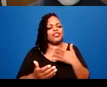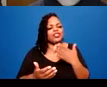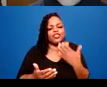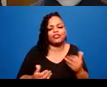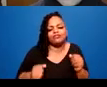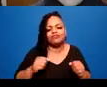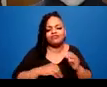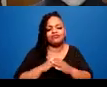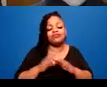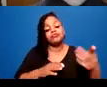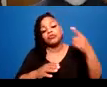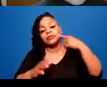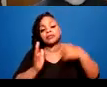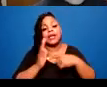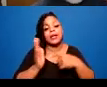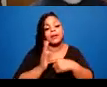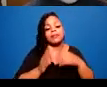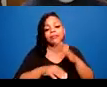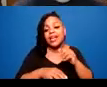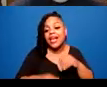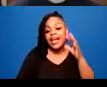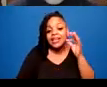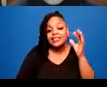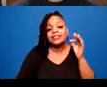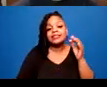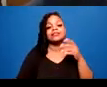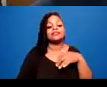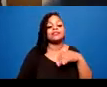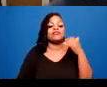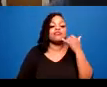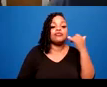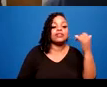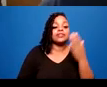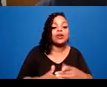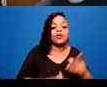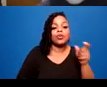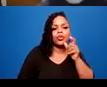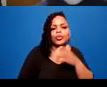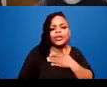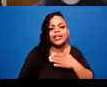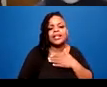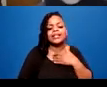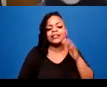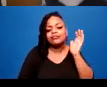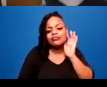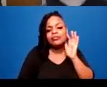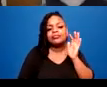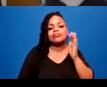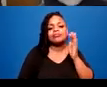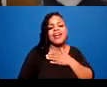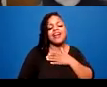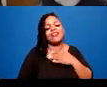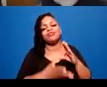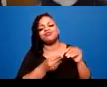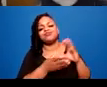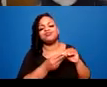somebody that, you know, will listen to you when things are rough, but that's different for everybody. But tapping